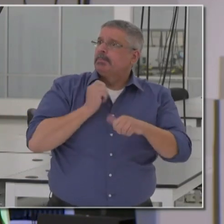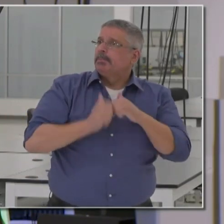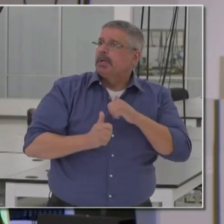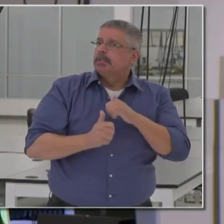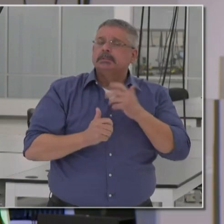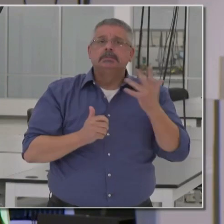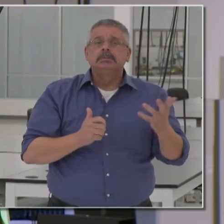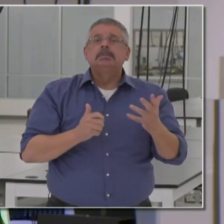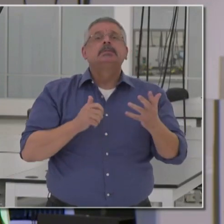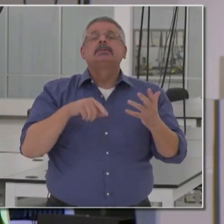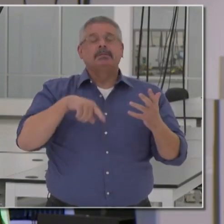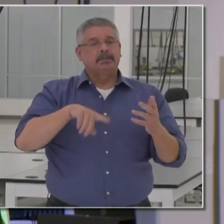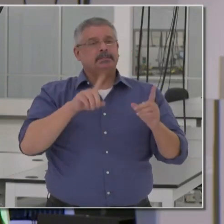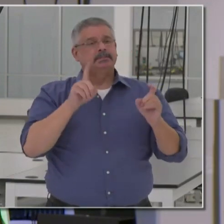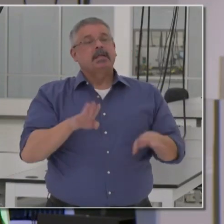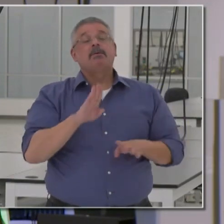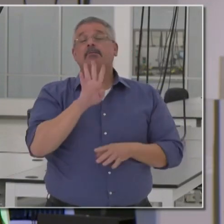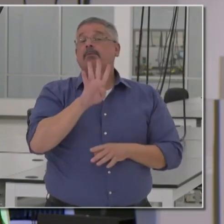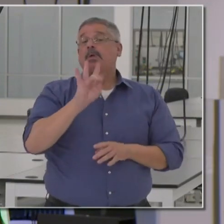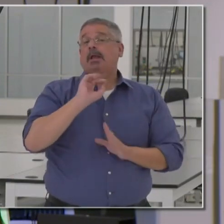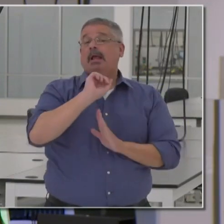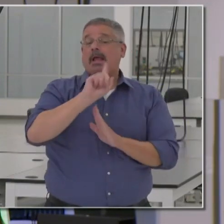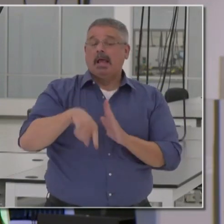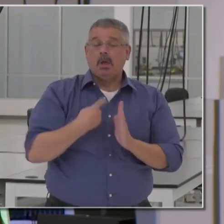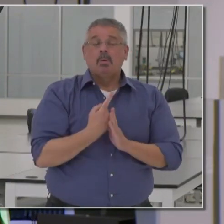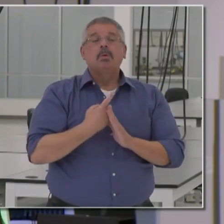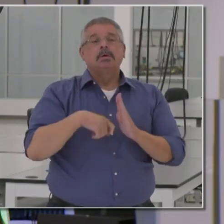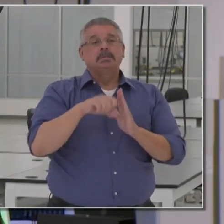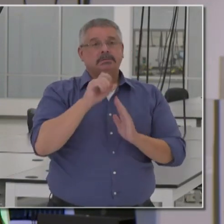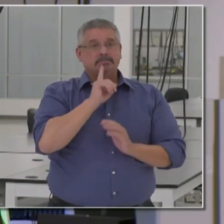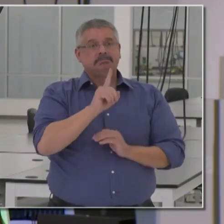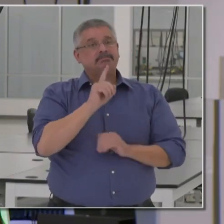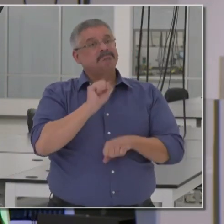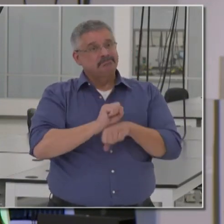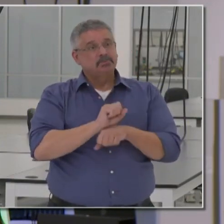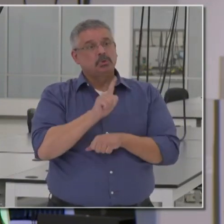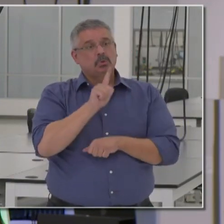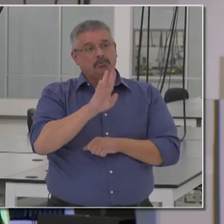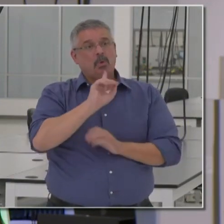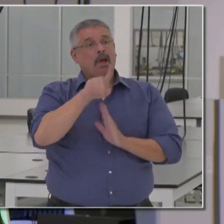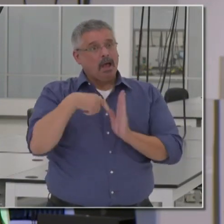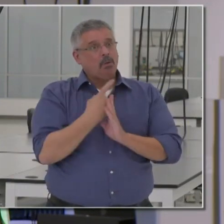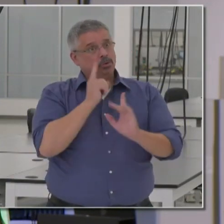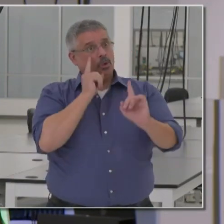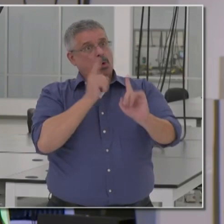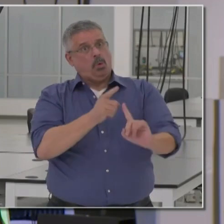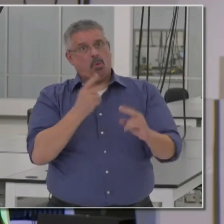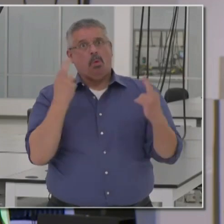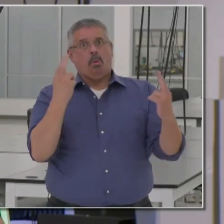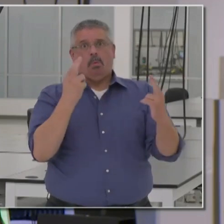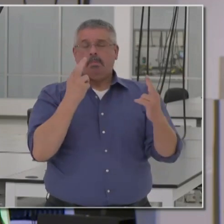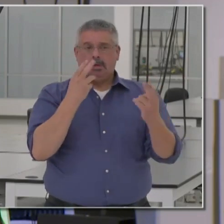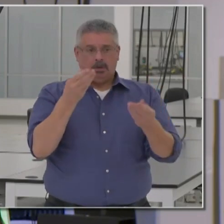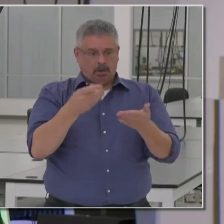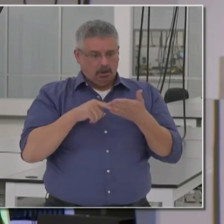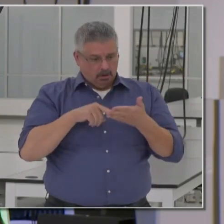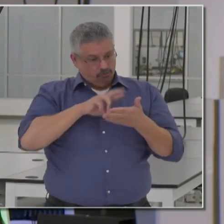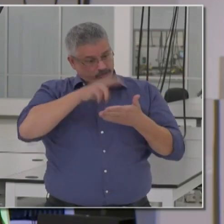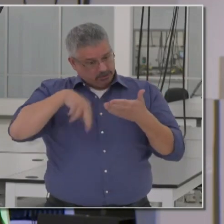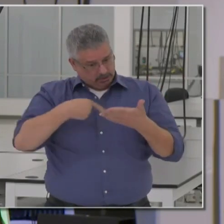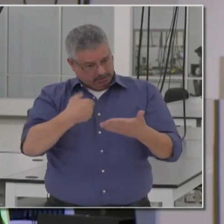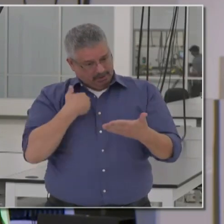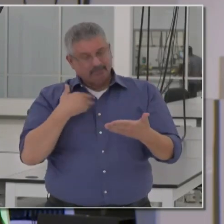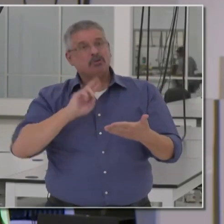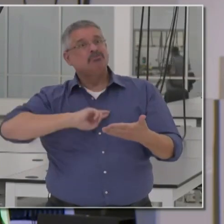results back within 48 hours, but a stated goal within 24 hours. Never more than 48,